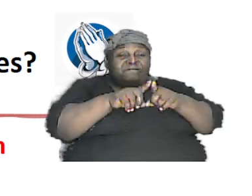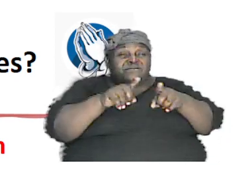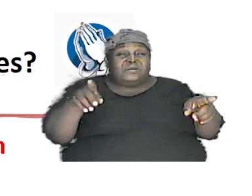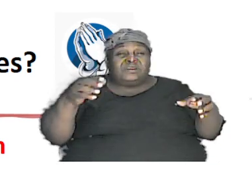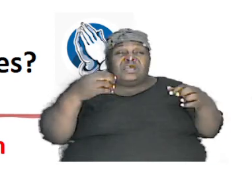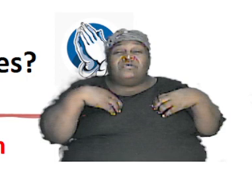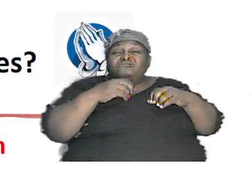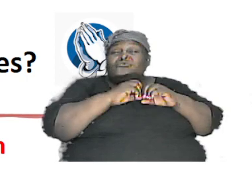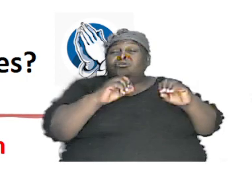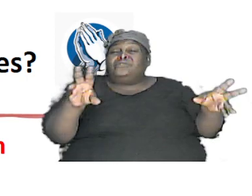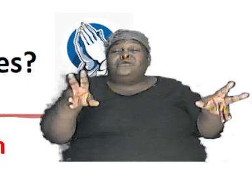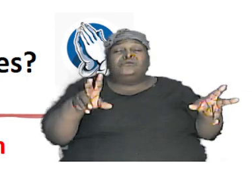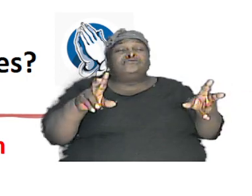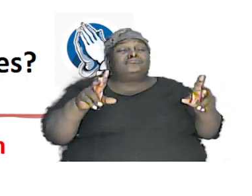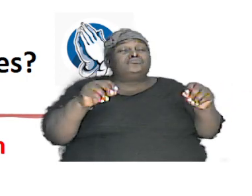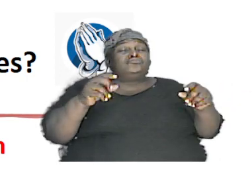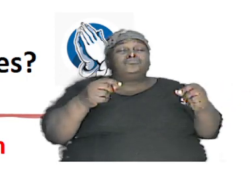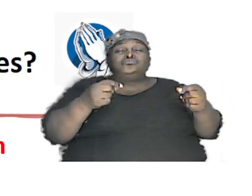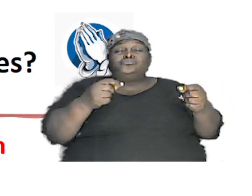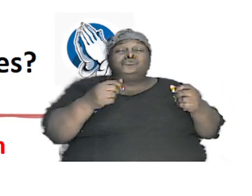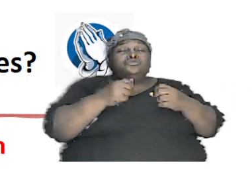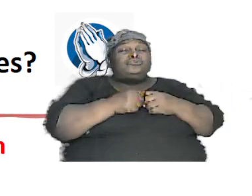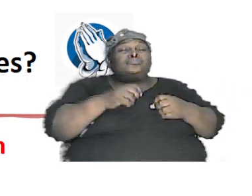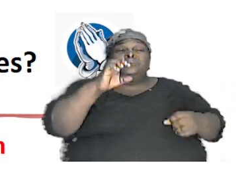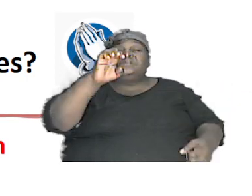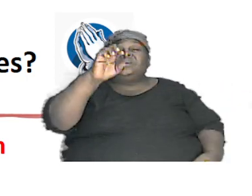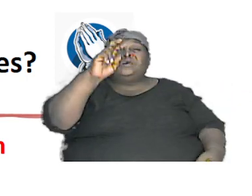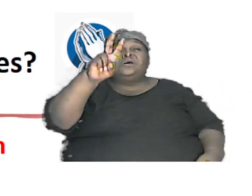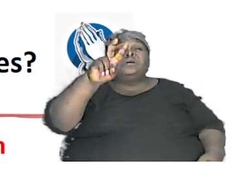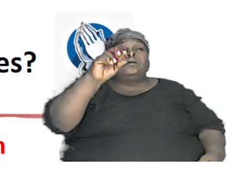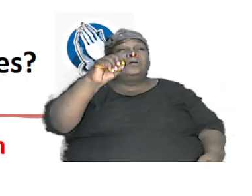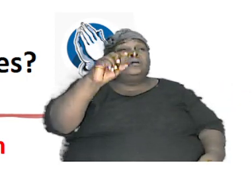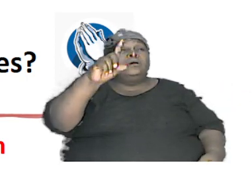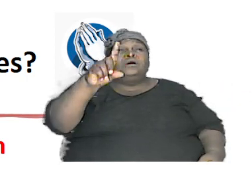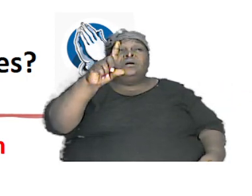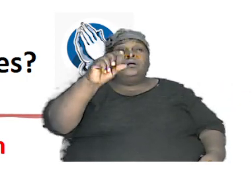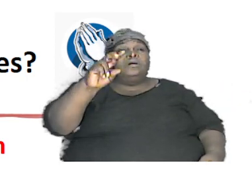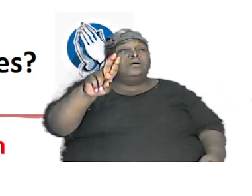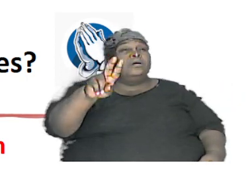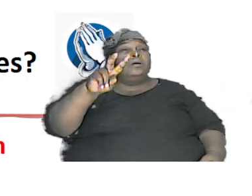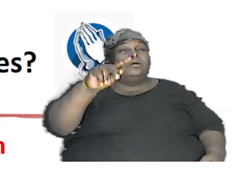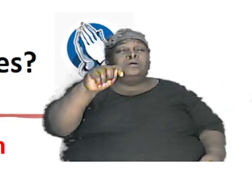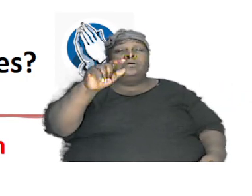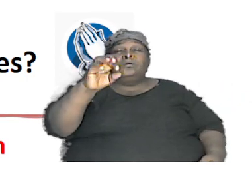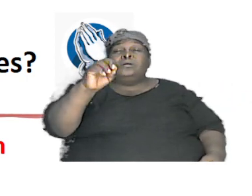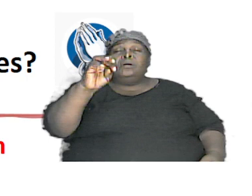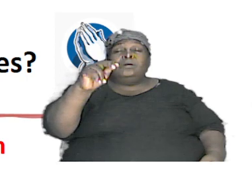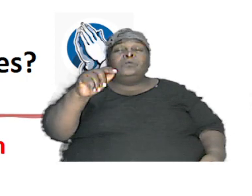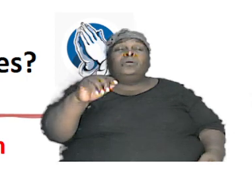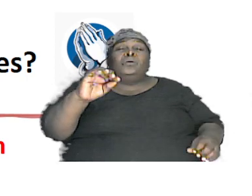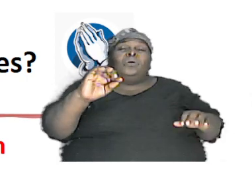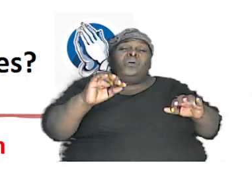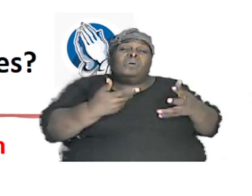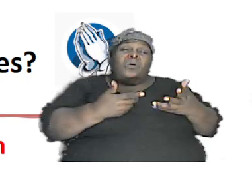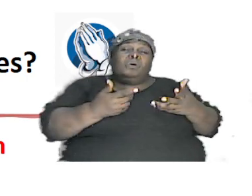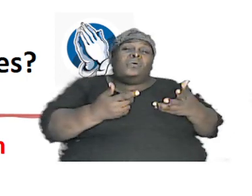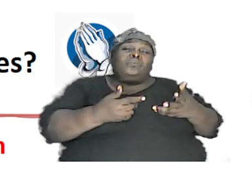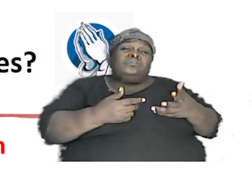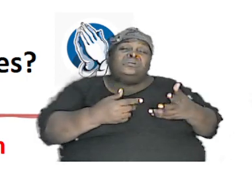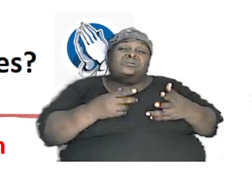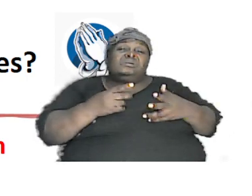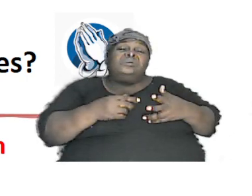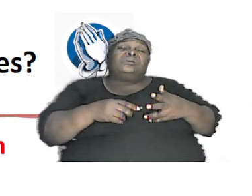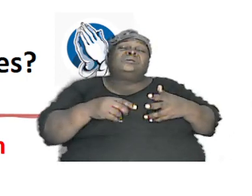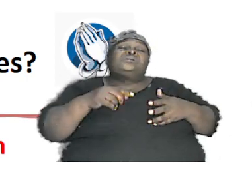it has to do with how the genes get together and cause the difference in appearances